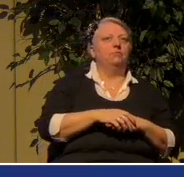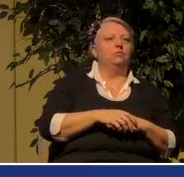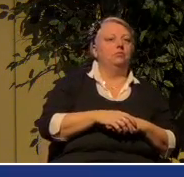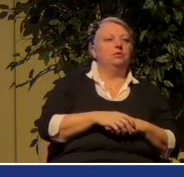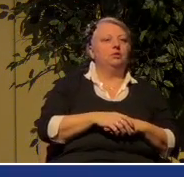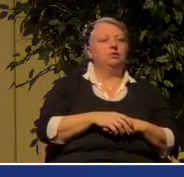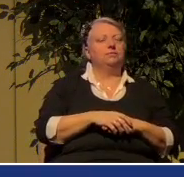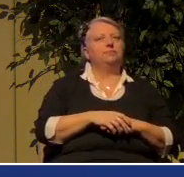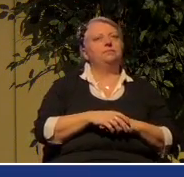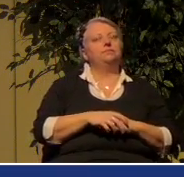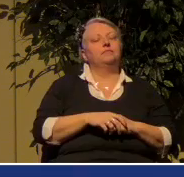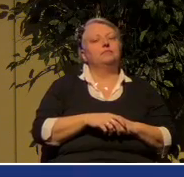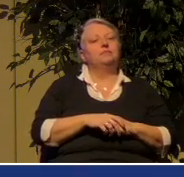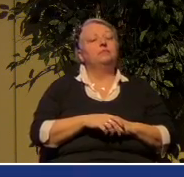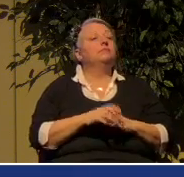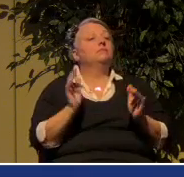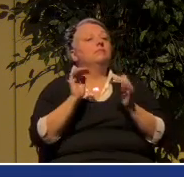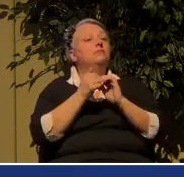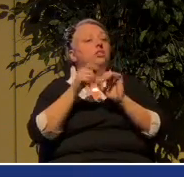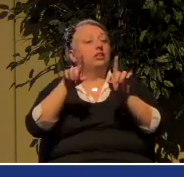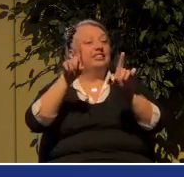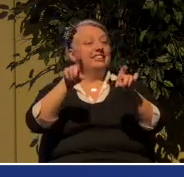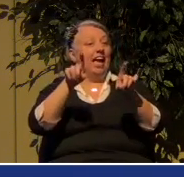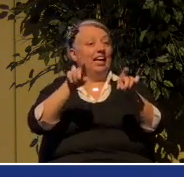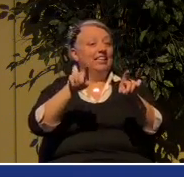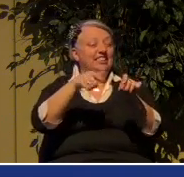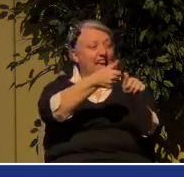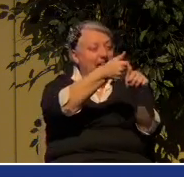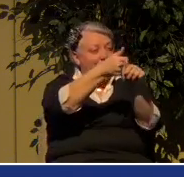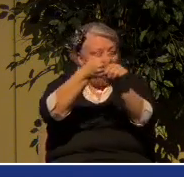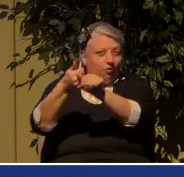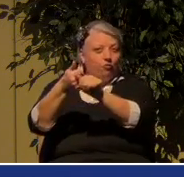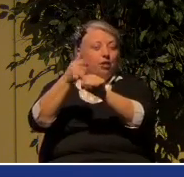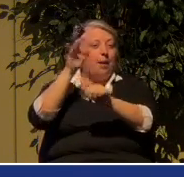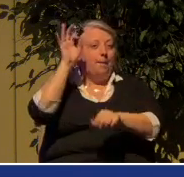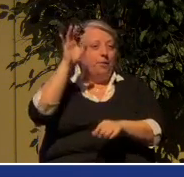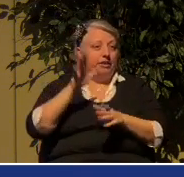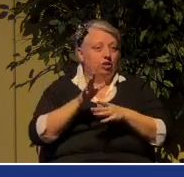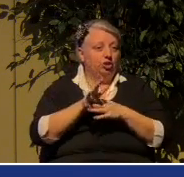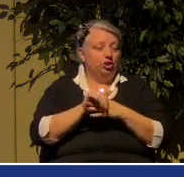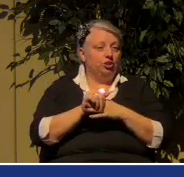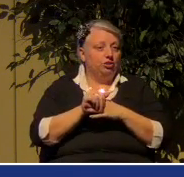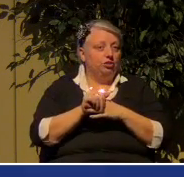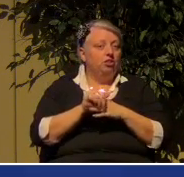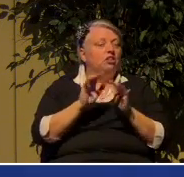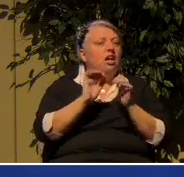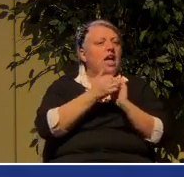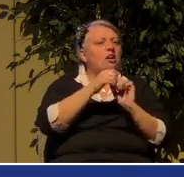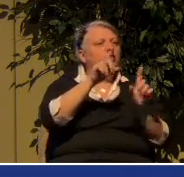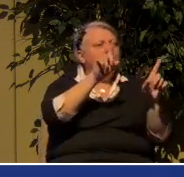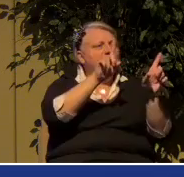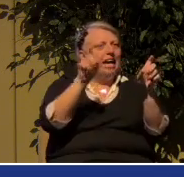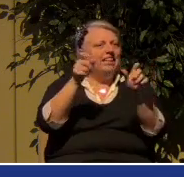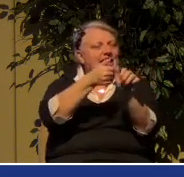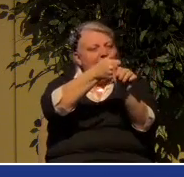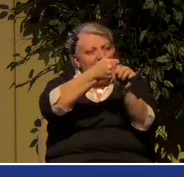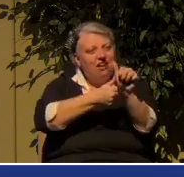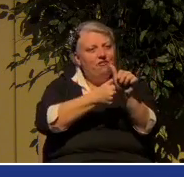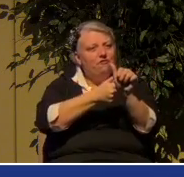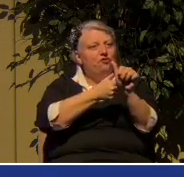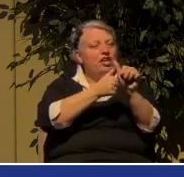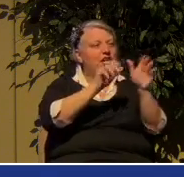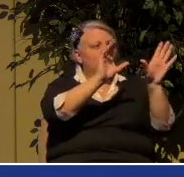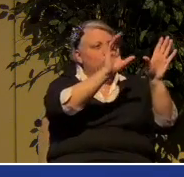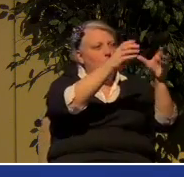by which you can test every preacher you listen to, every movement you might be tempted to join,